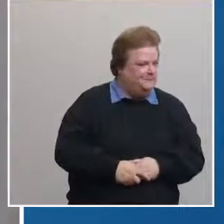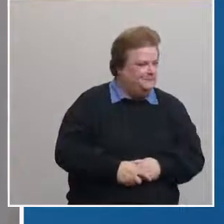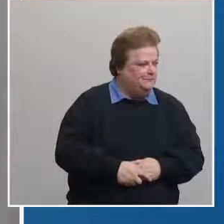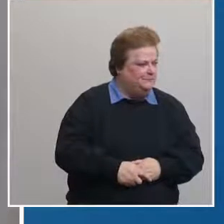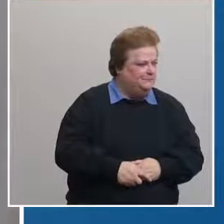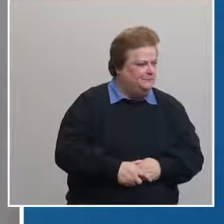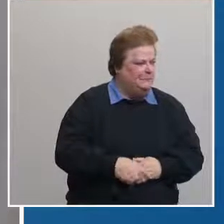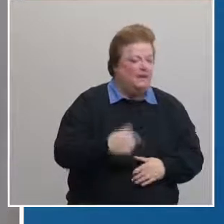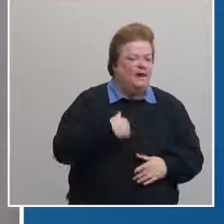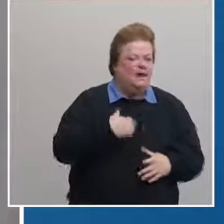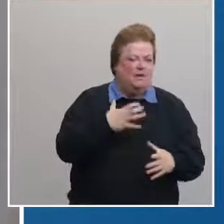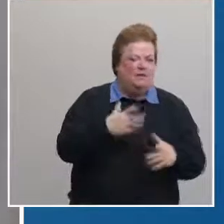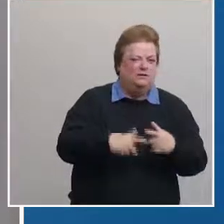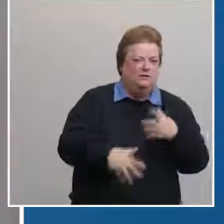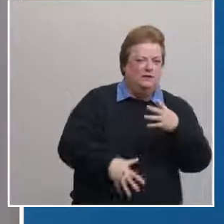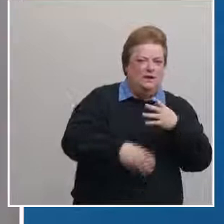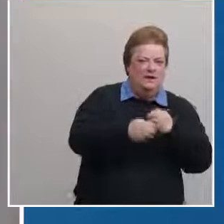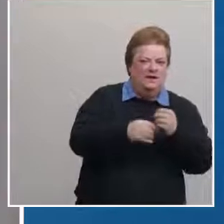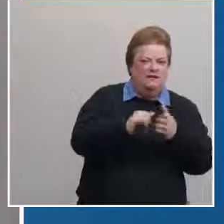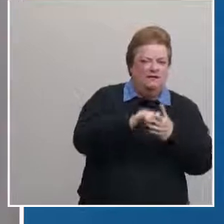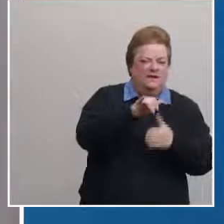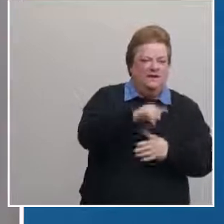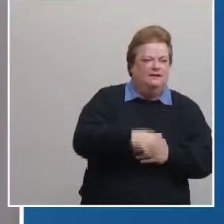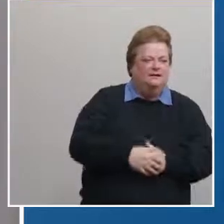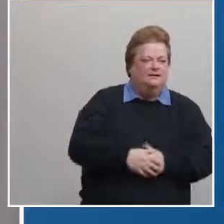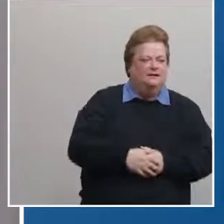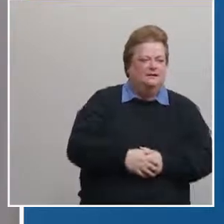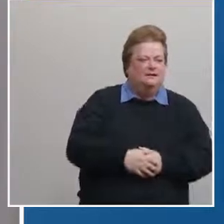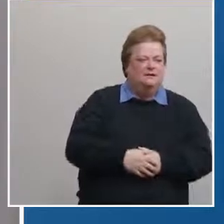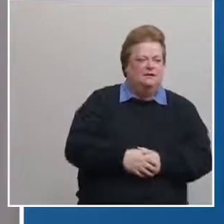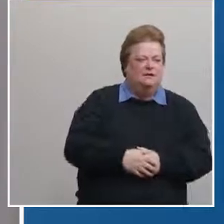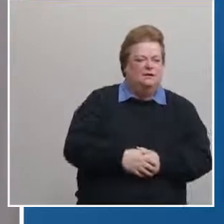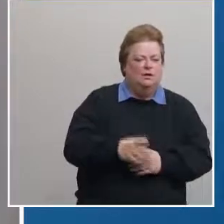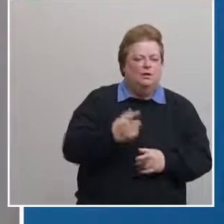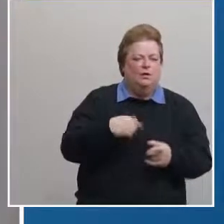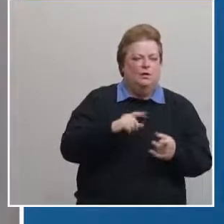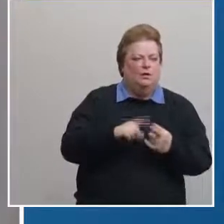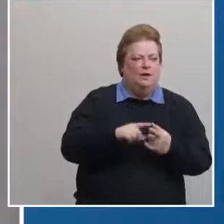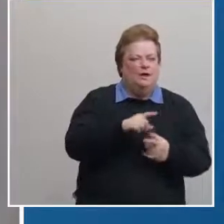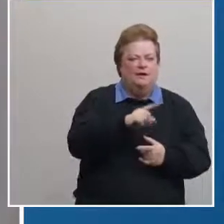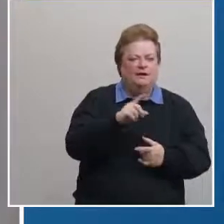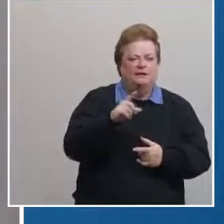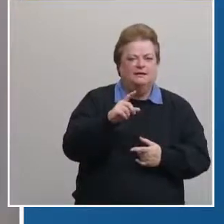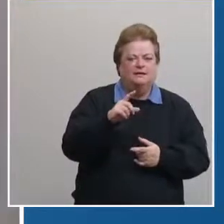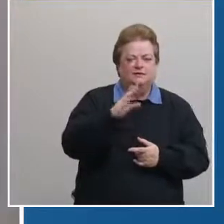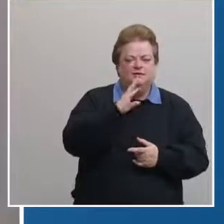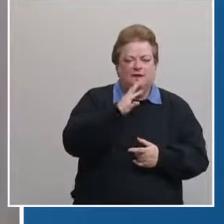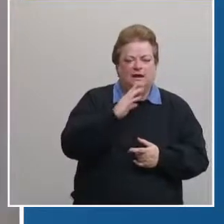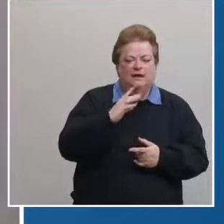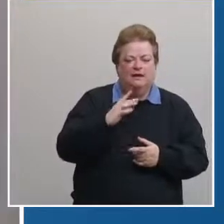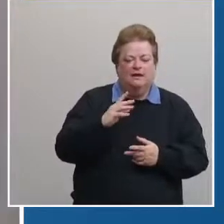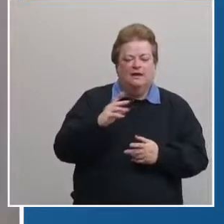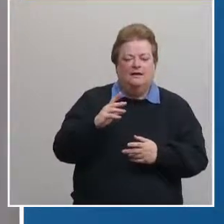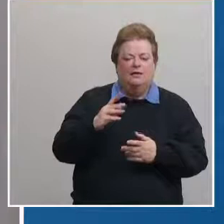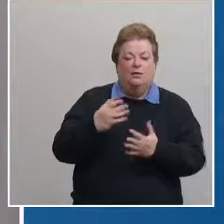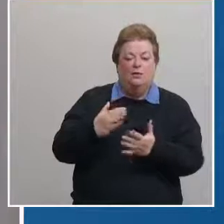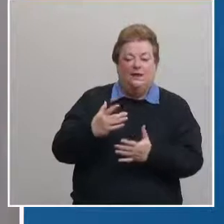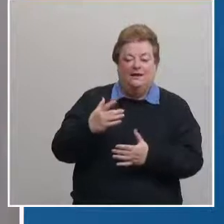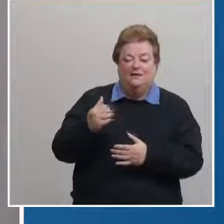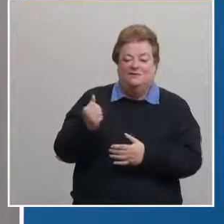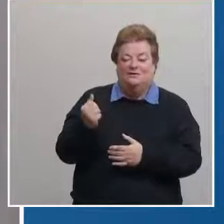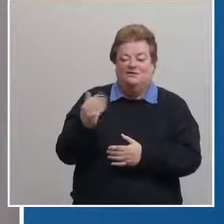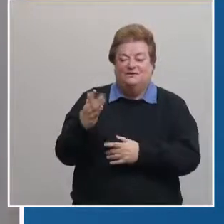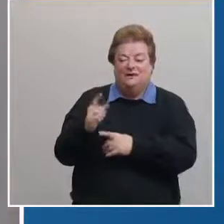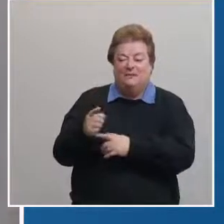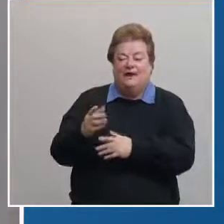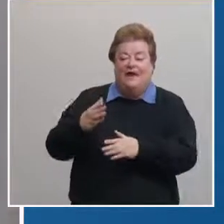i would just add to that andrew that when director lopez referenced the waiting 15 minutes she meant after they received their shots because of